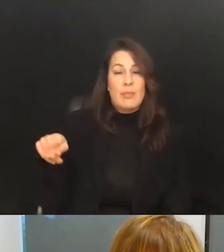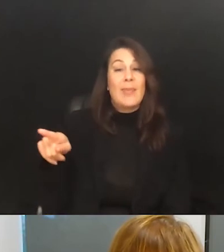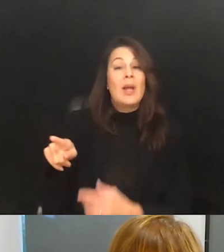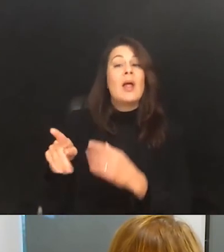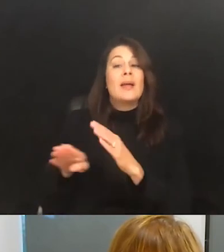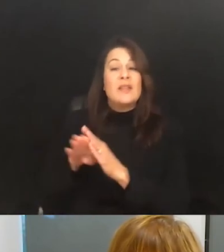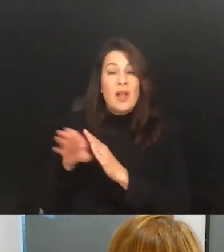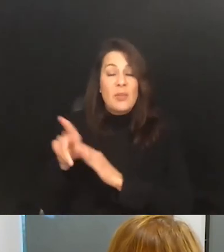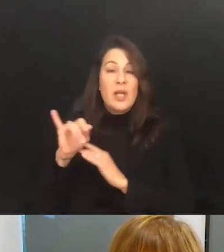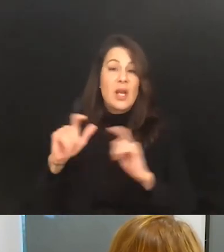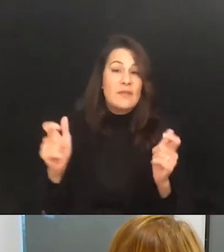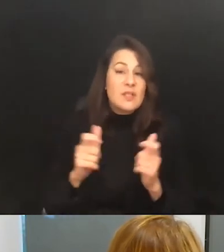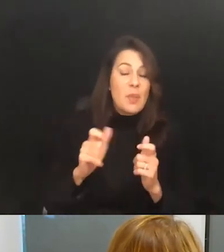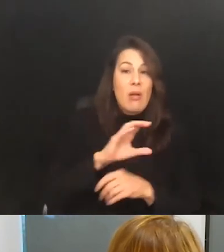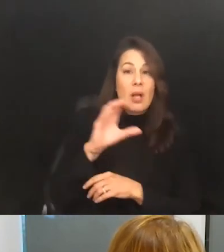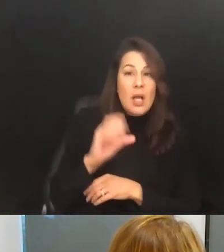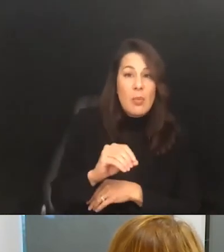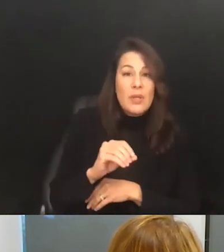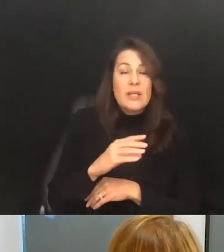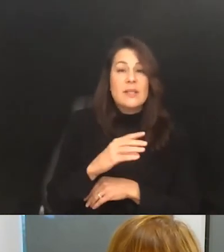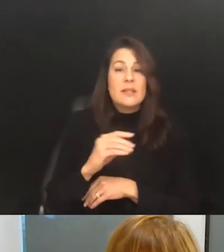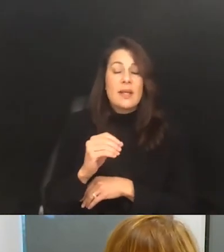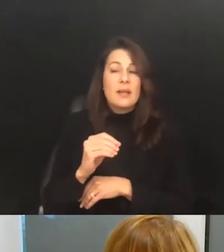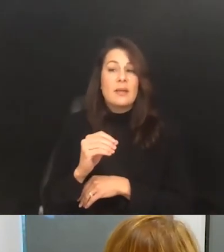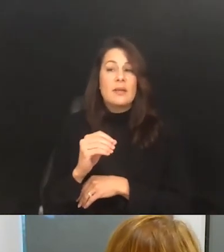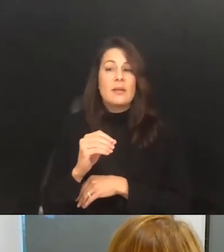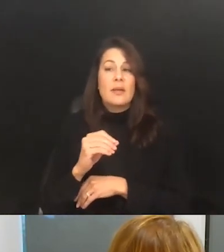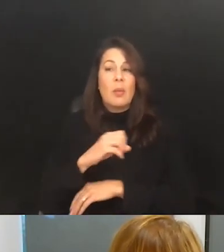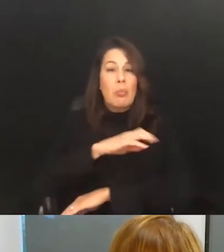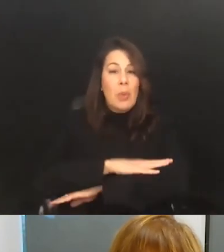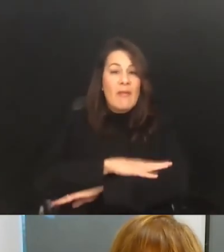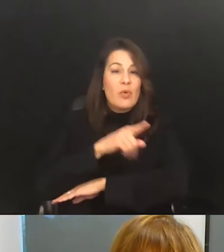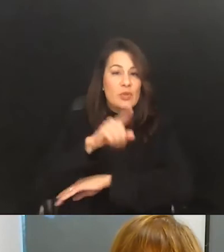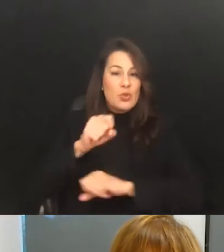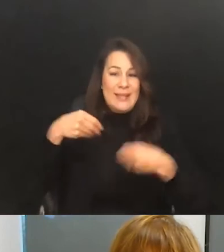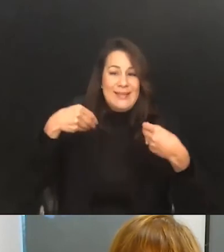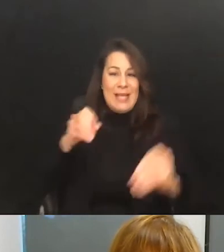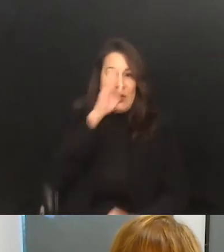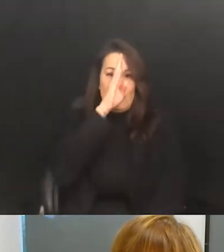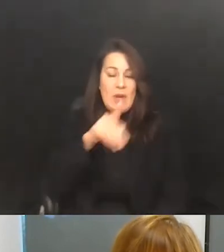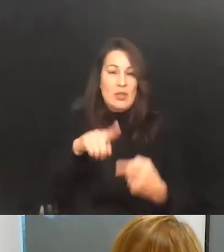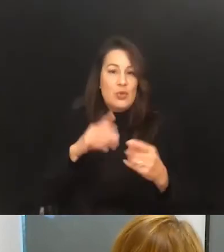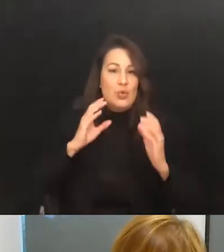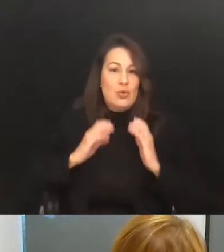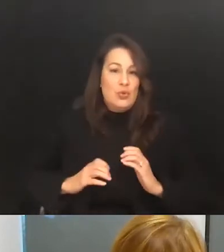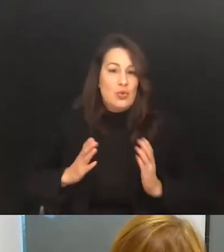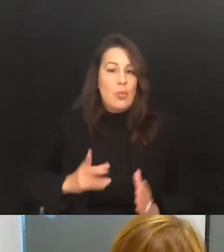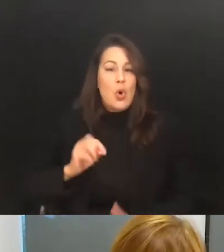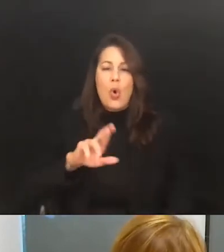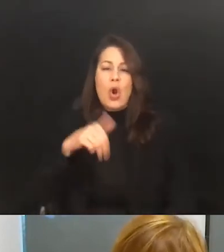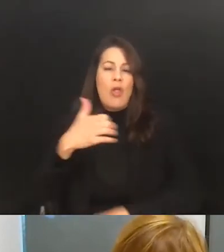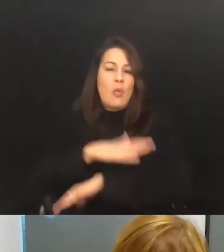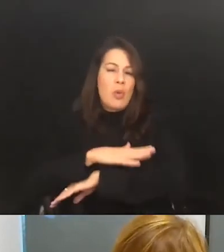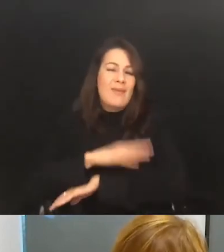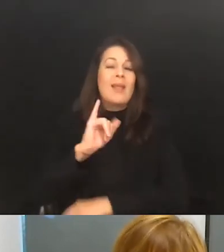of these sort of platforms, you know, that you can sell direct to consumer or other platforms, you know, like